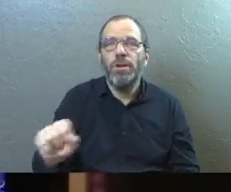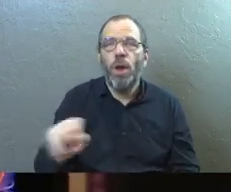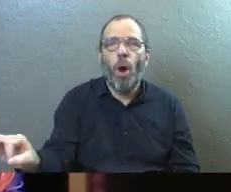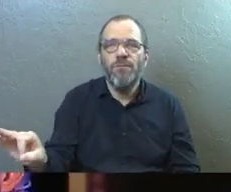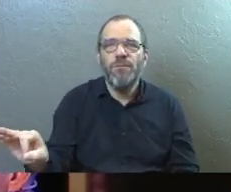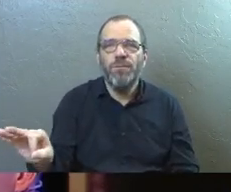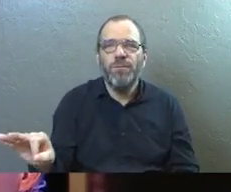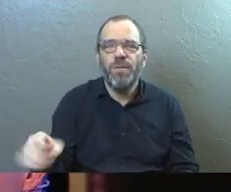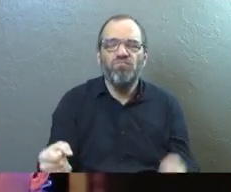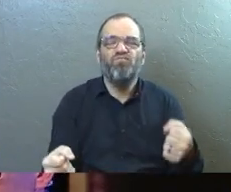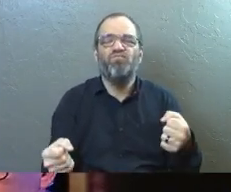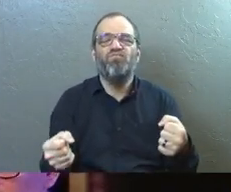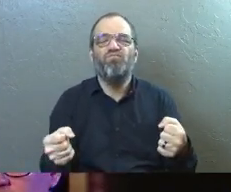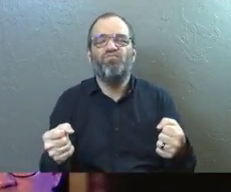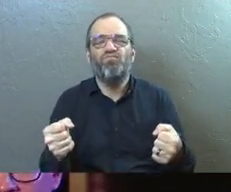there.